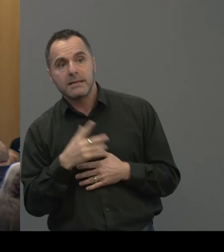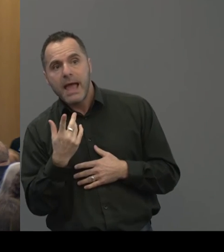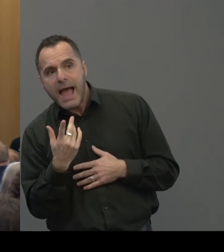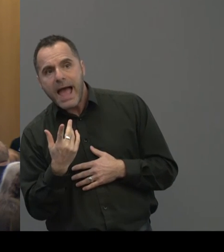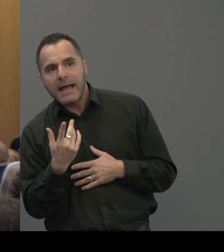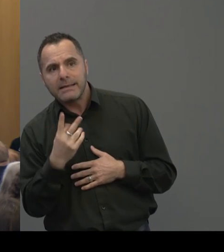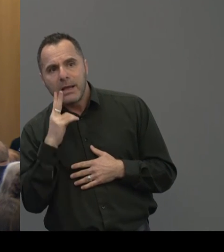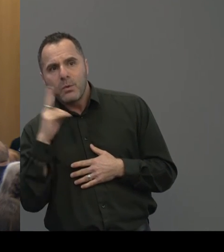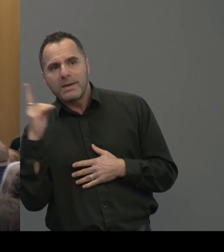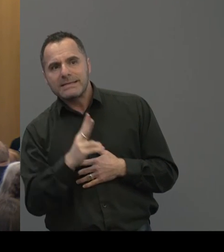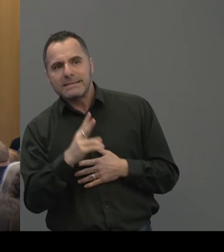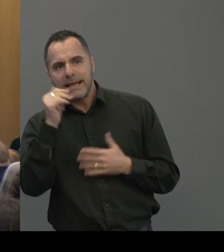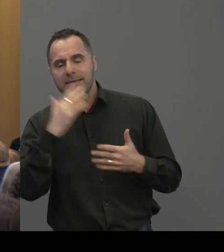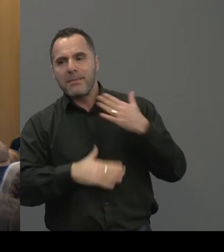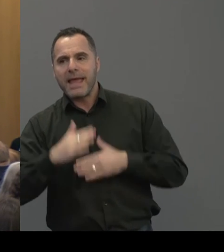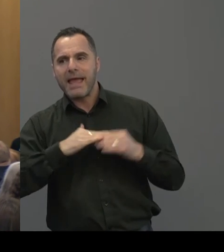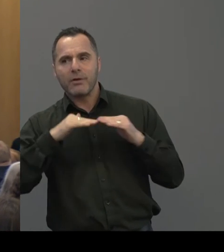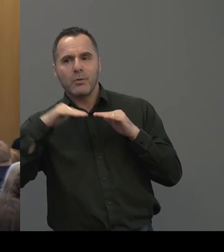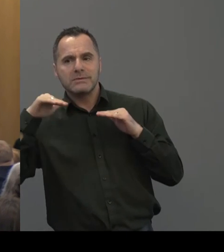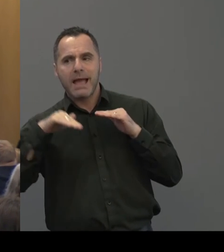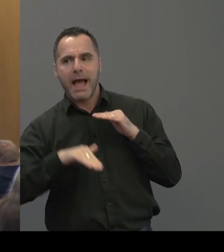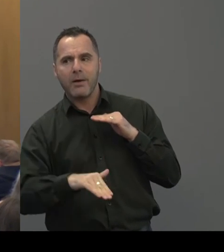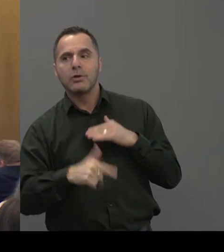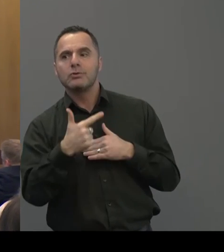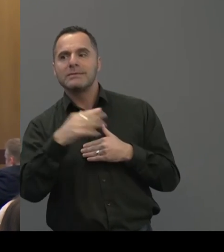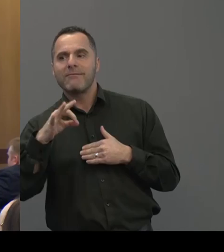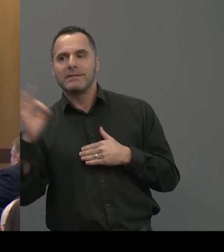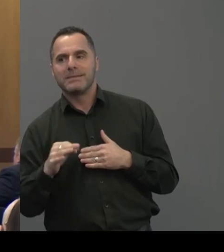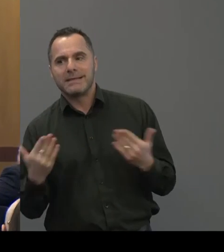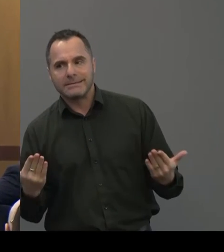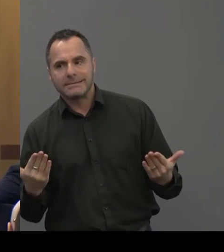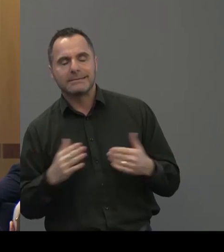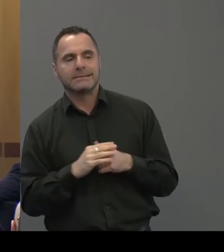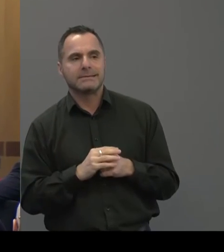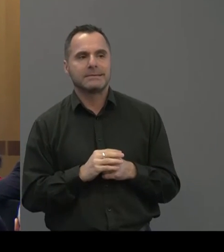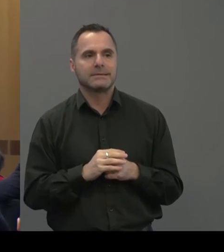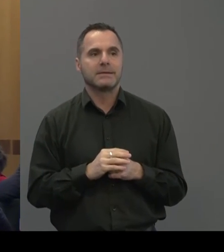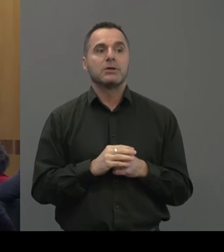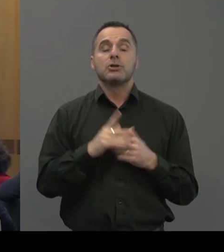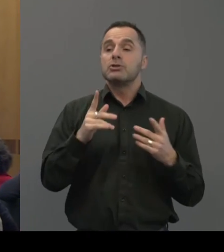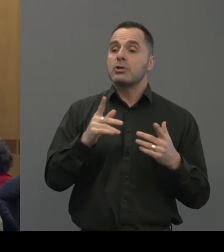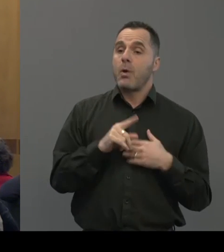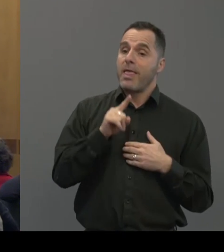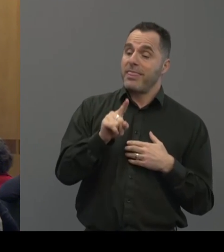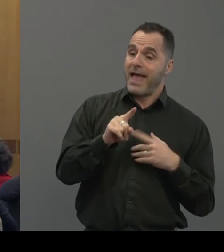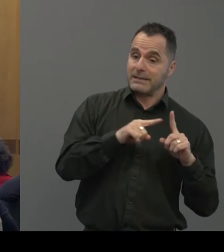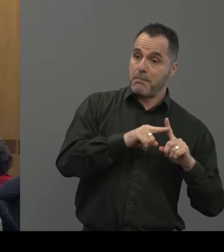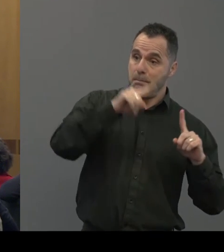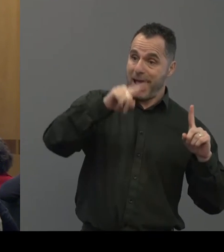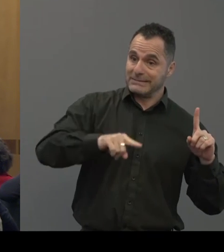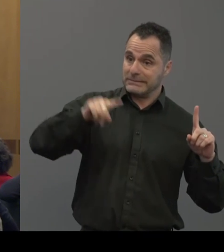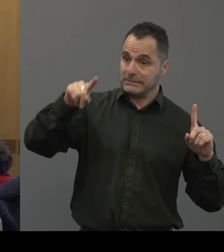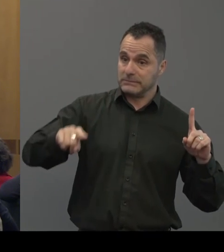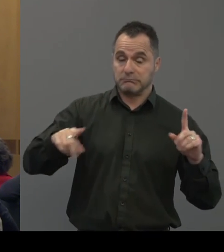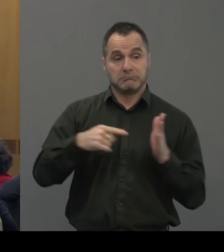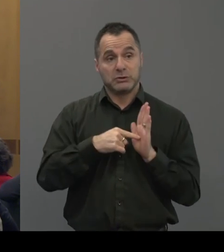off there that'll drop them back down to about 70 percent. So that, um, same peaked pattern shows up on all of our